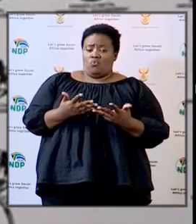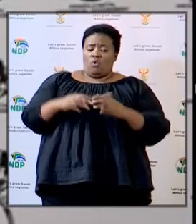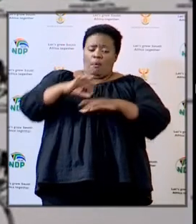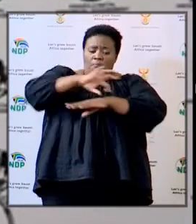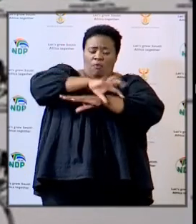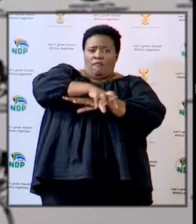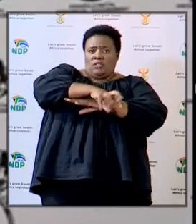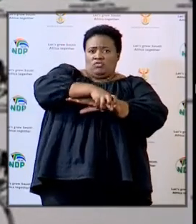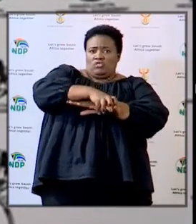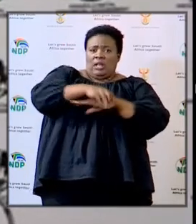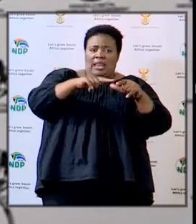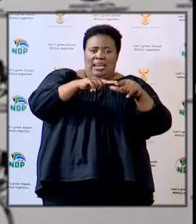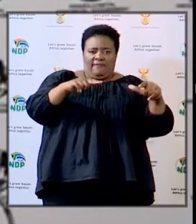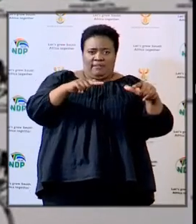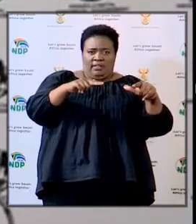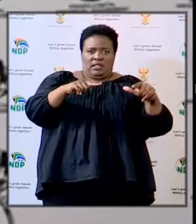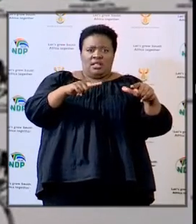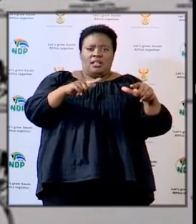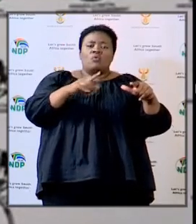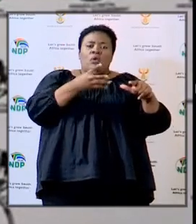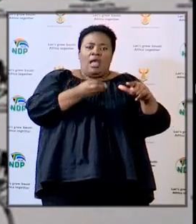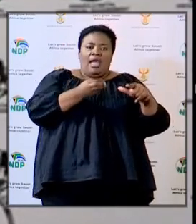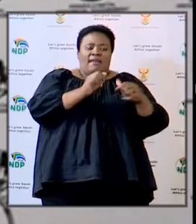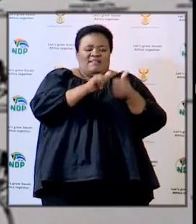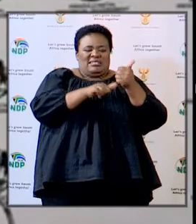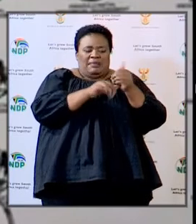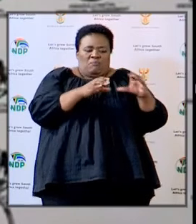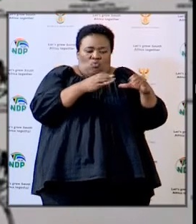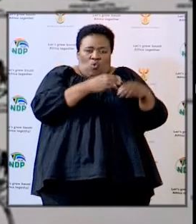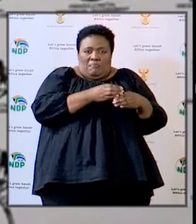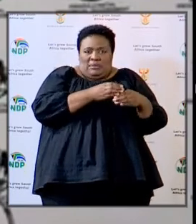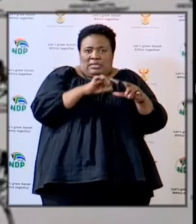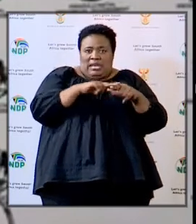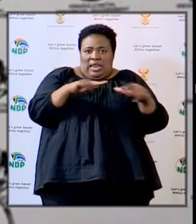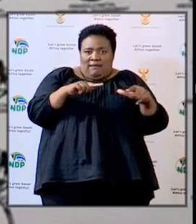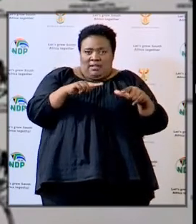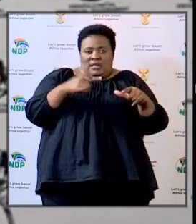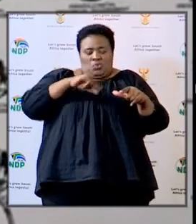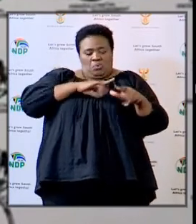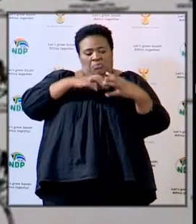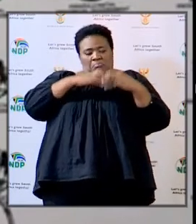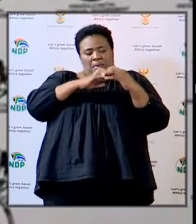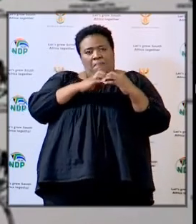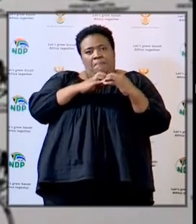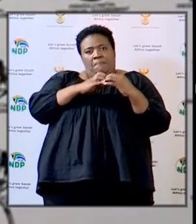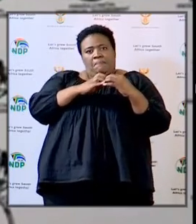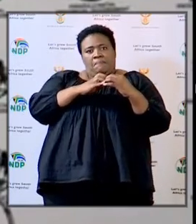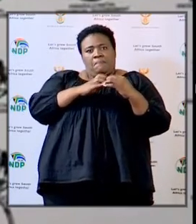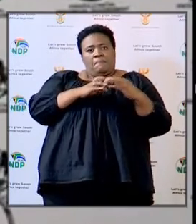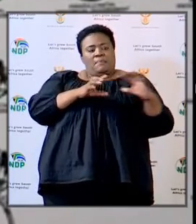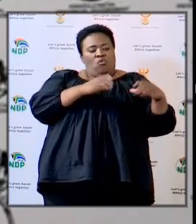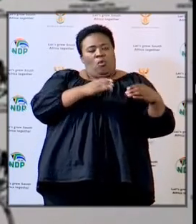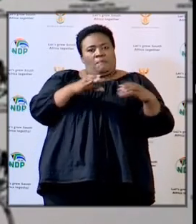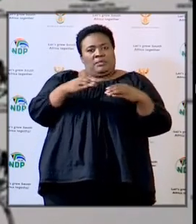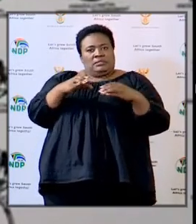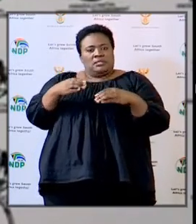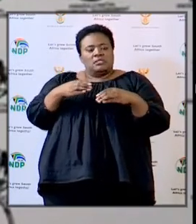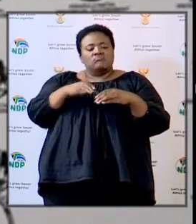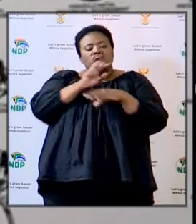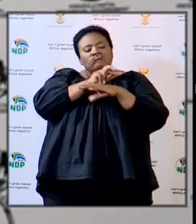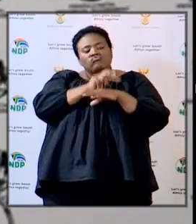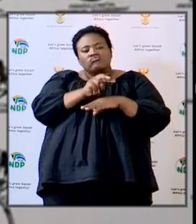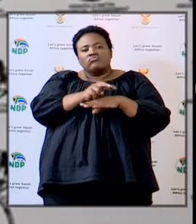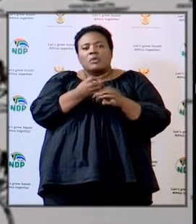a provincial level it's on three levels one at sub committee levels where we established committees that